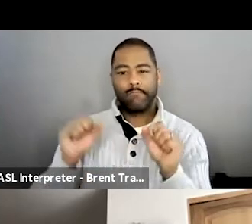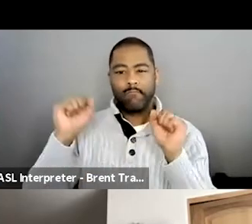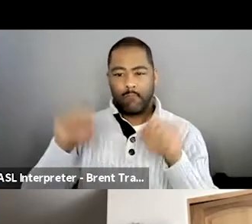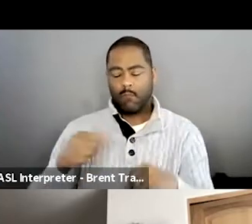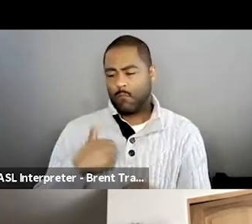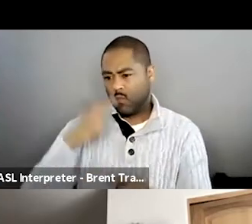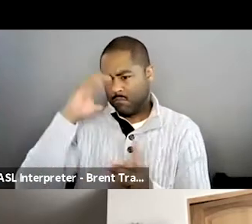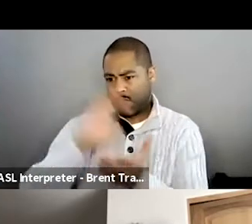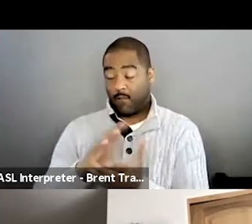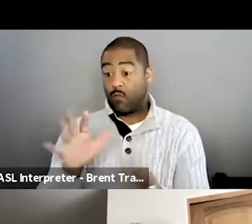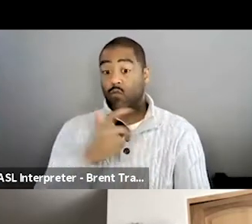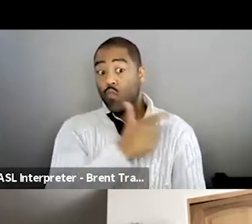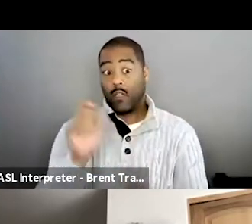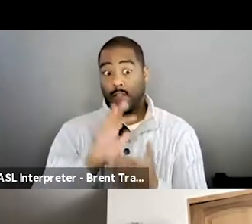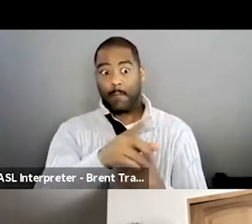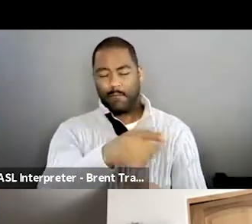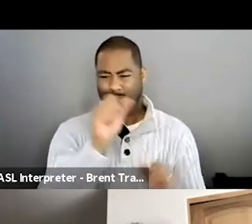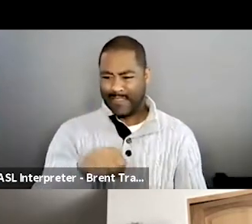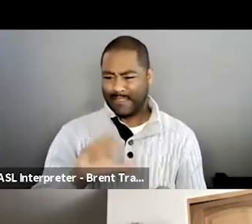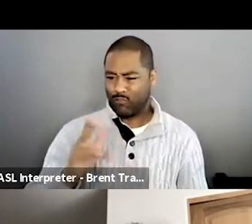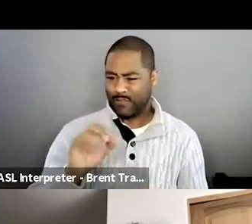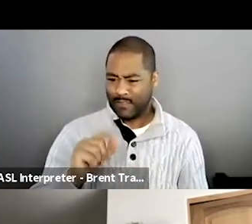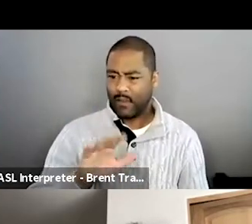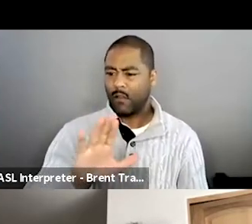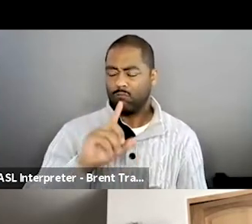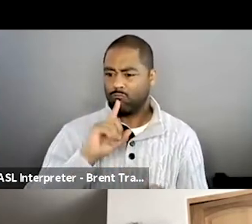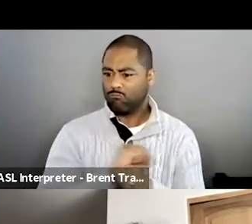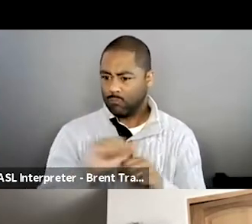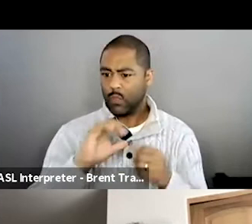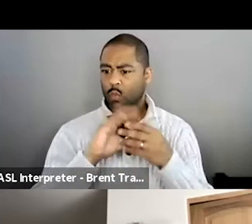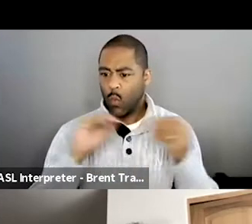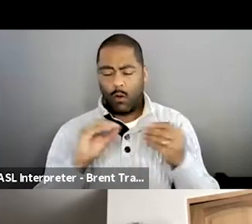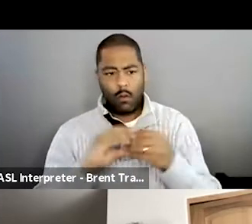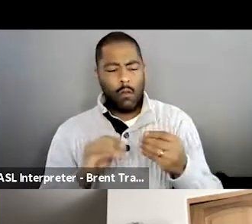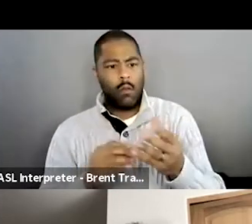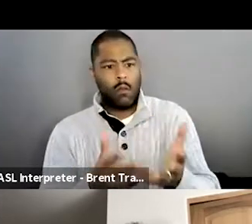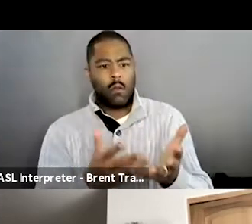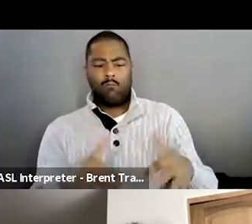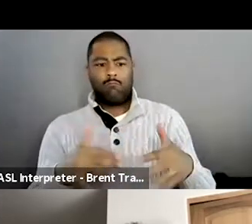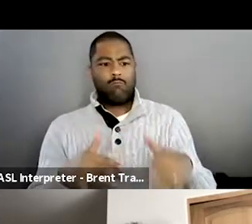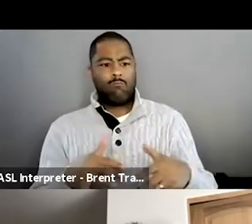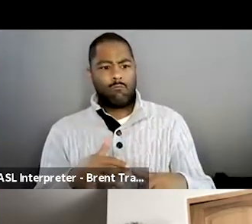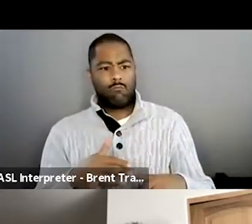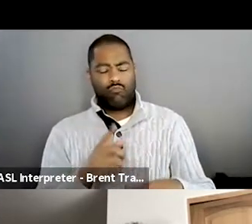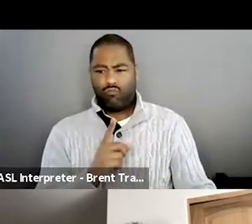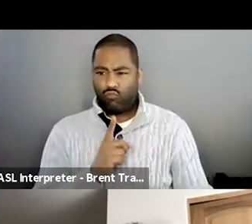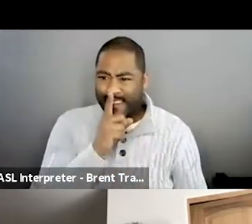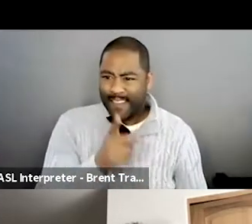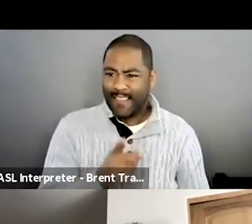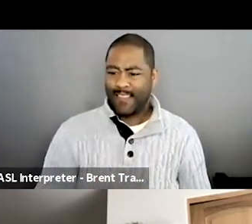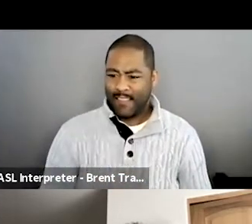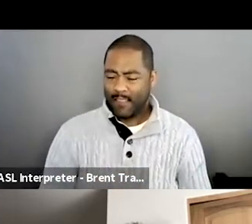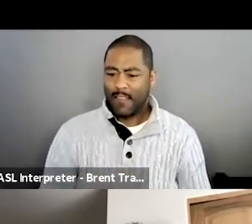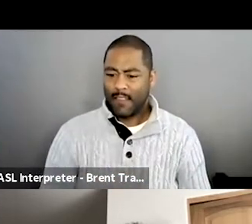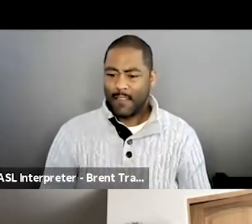at some point in the film, you say that the biggest fear you had growing up was that at some point you too would